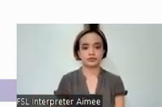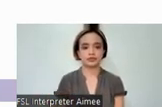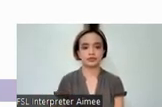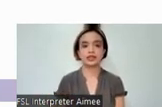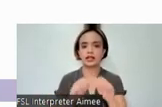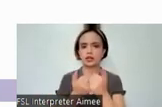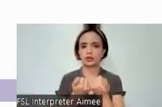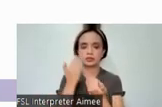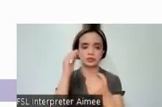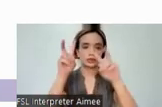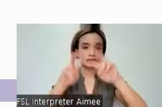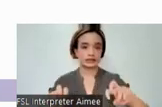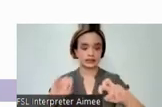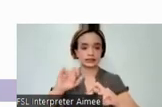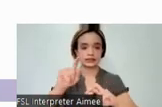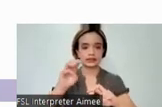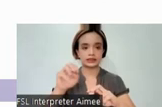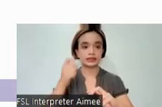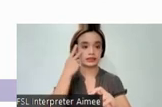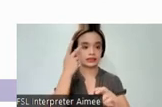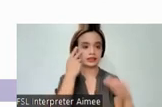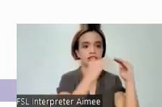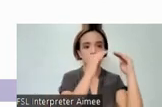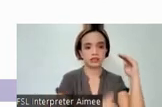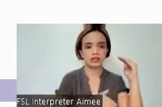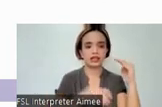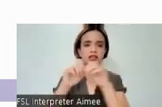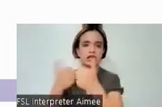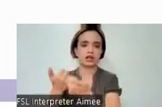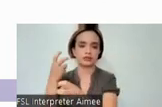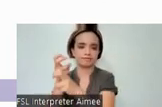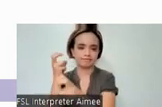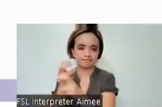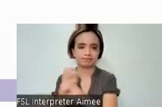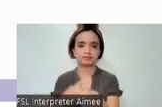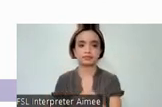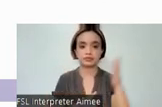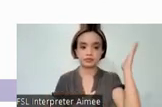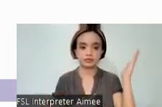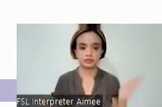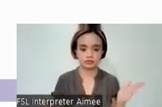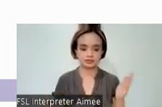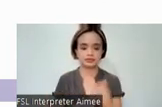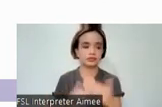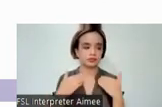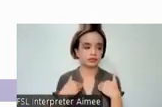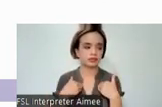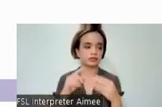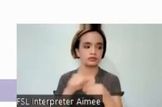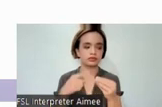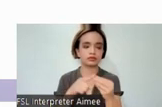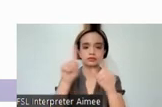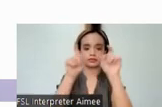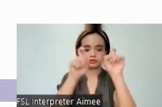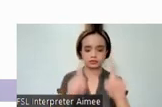items, we looked at discrimination and difficulty indices. The ranges that are indicated give a description of the test and of